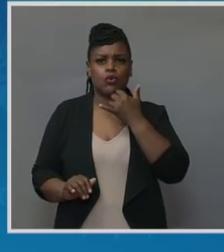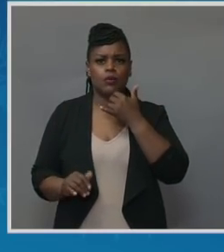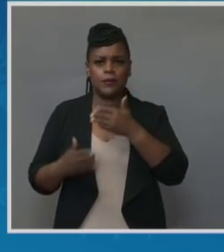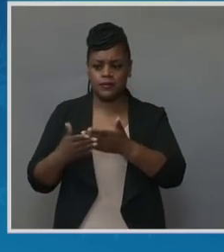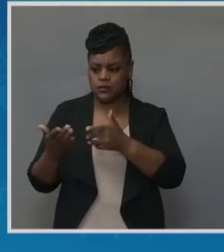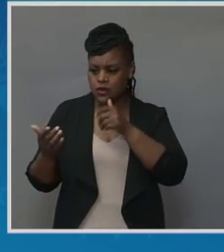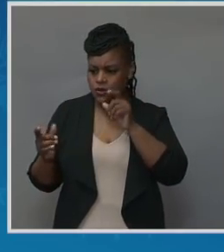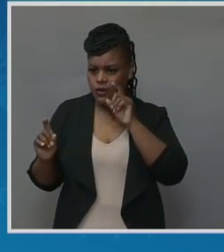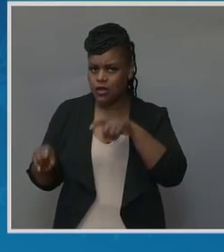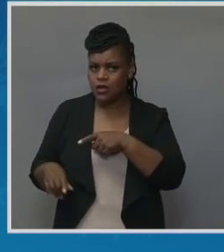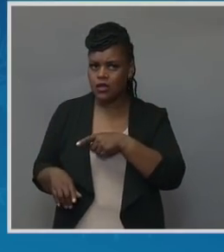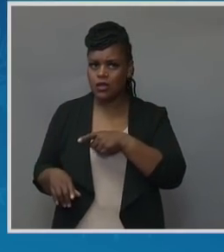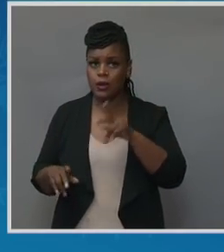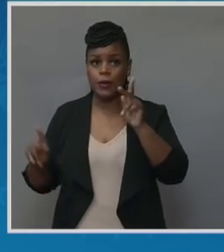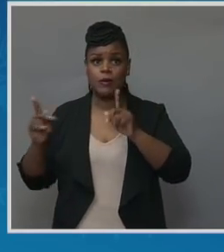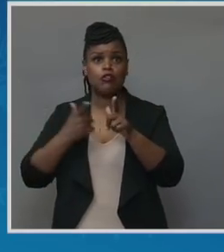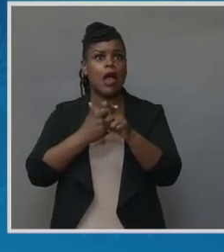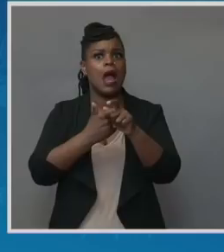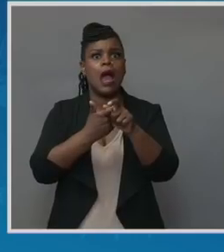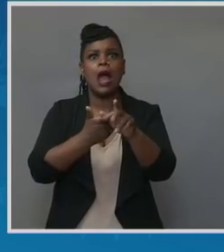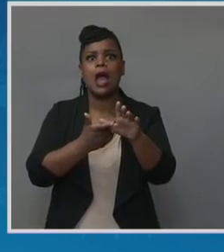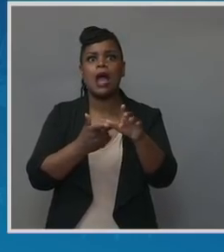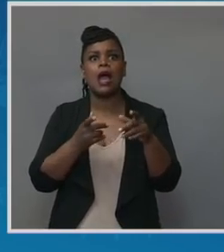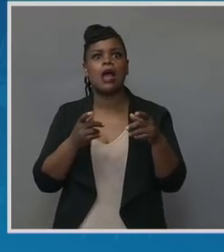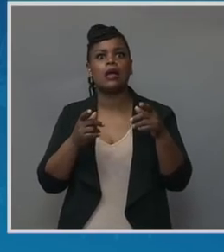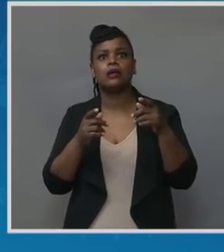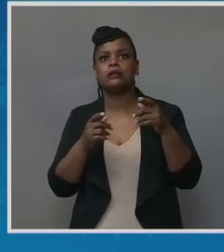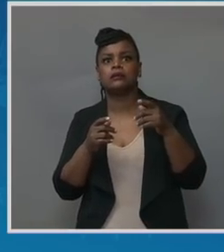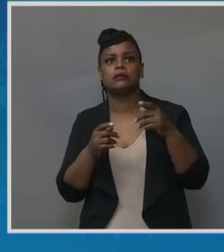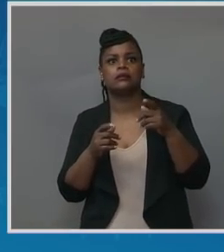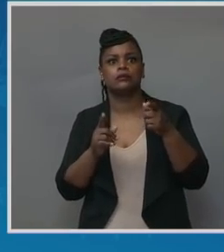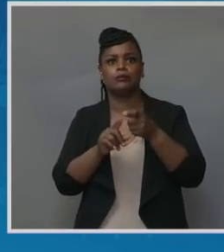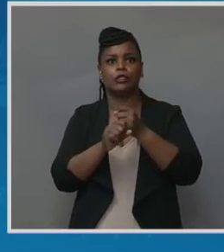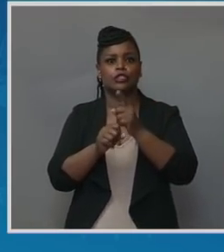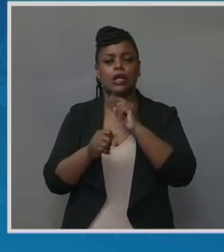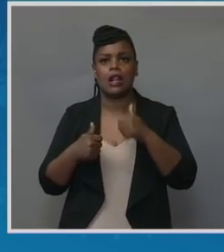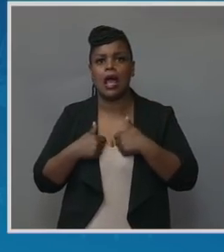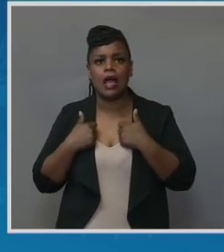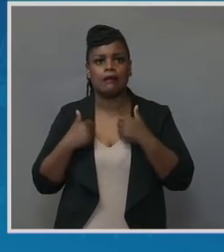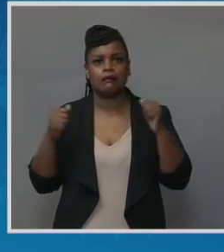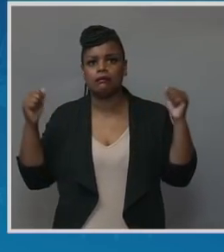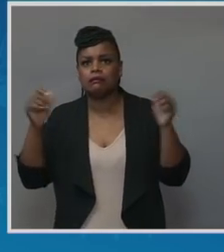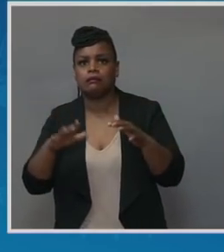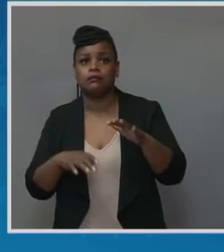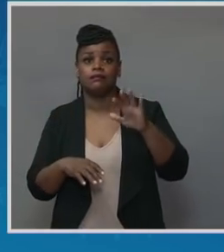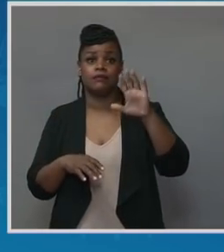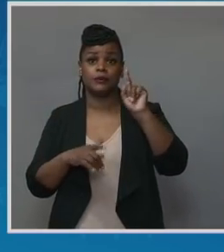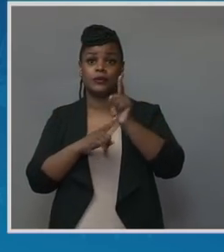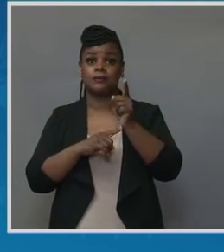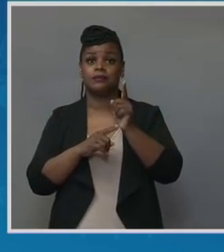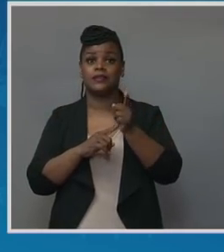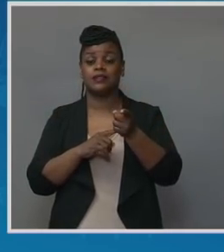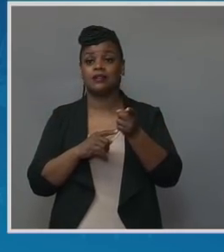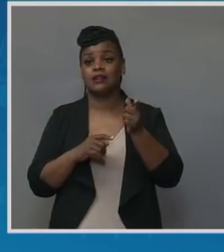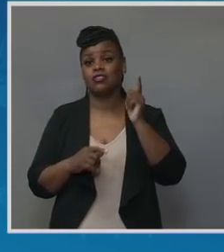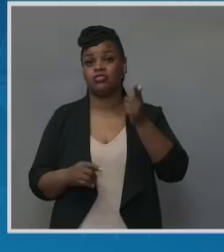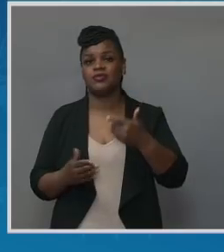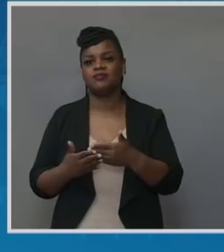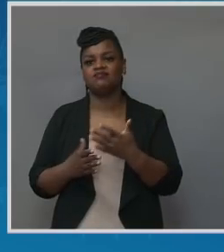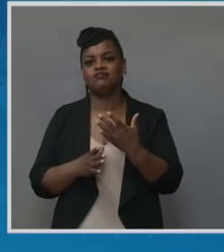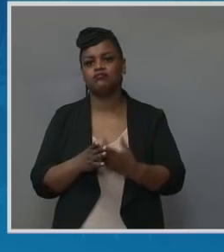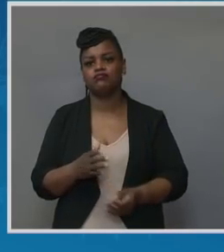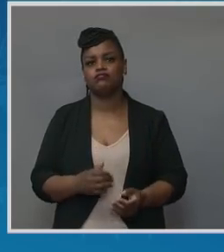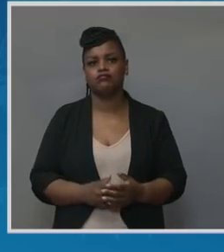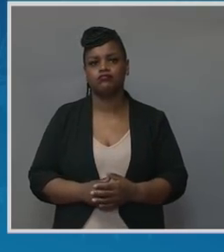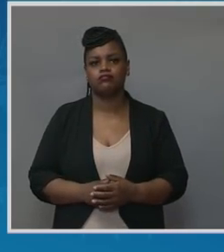folks ran to his side to try to revive him, and 41 minutes later, he passed away. They pronounced him